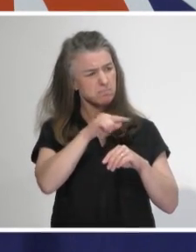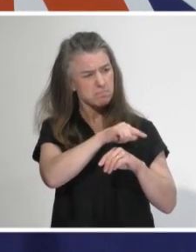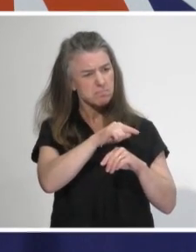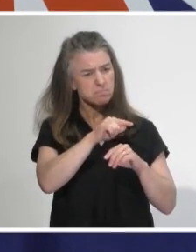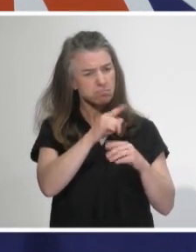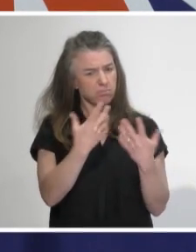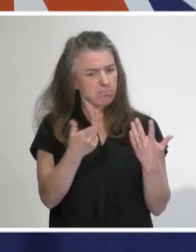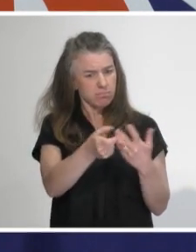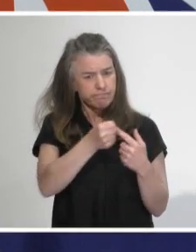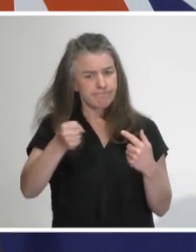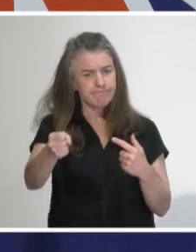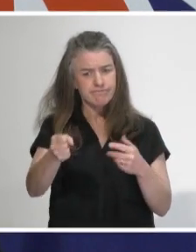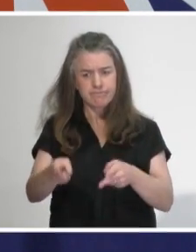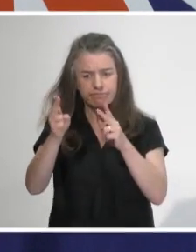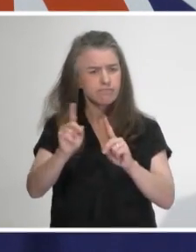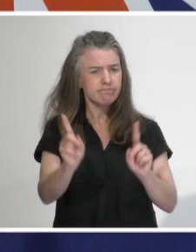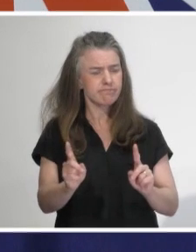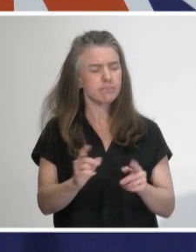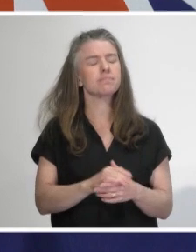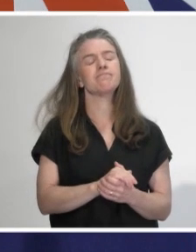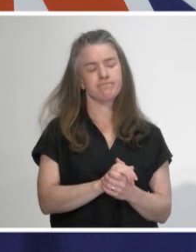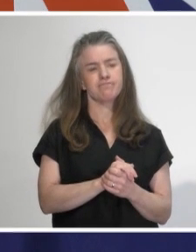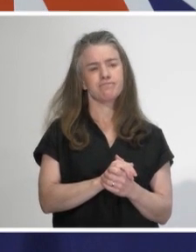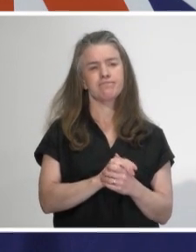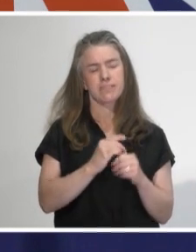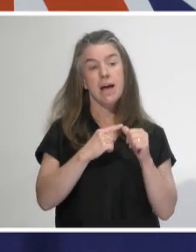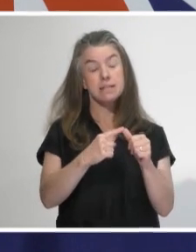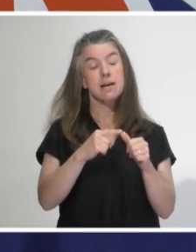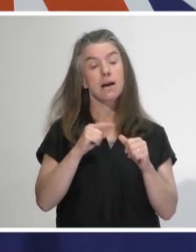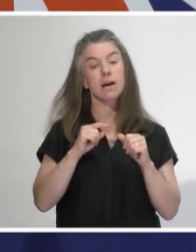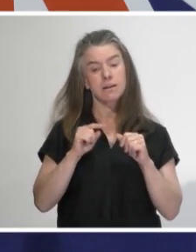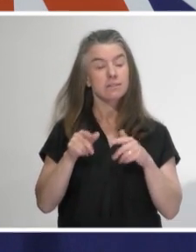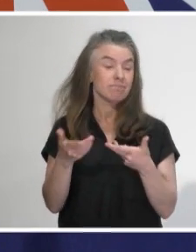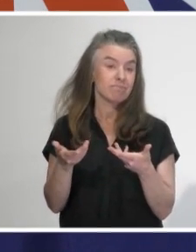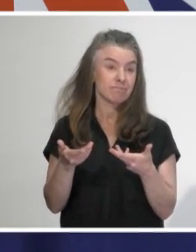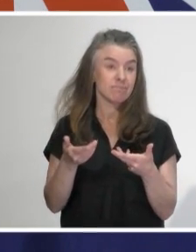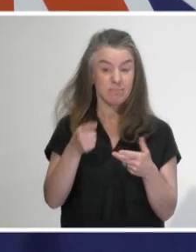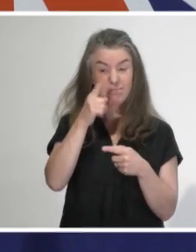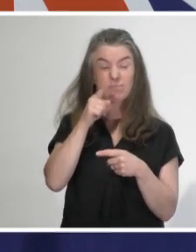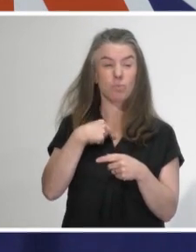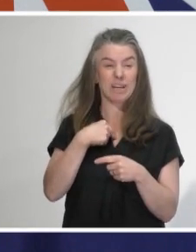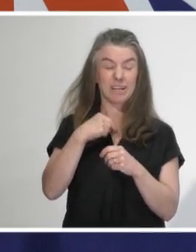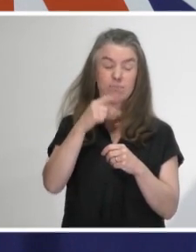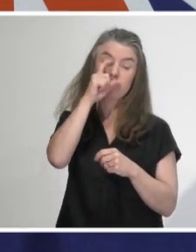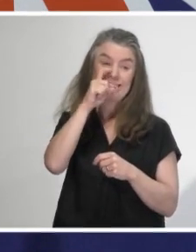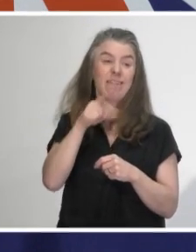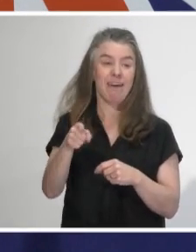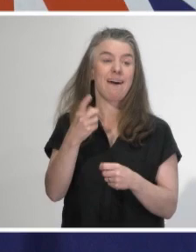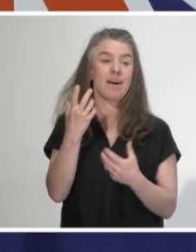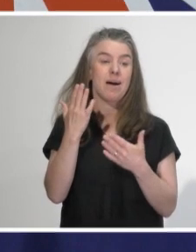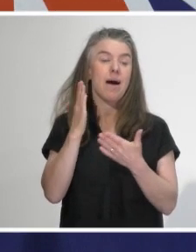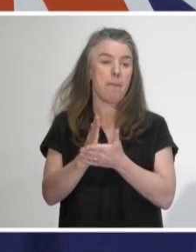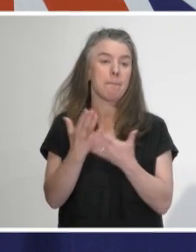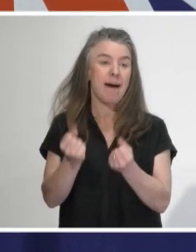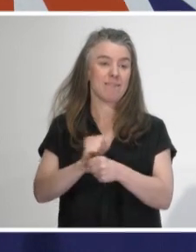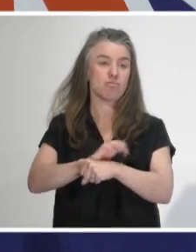people will go into? Yes, so they'll be treated as if they are, as if they are COVID-19 cases. So